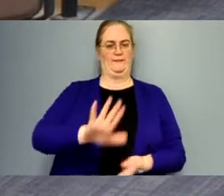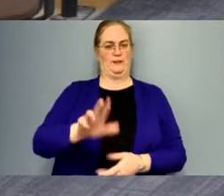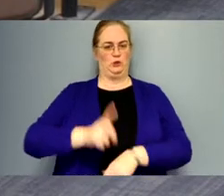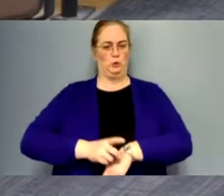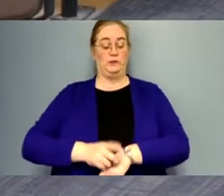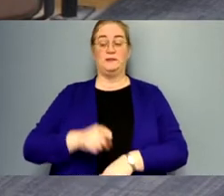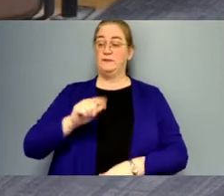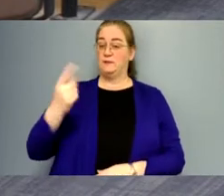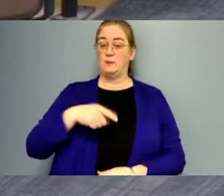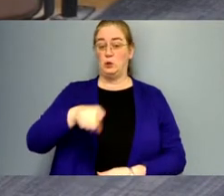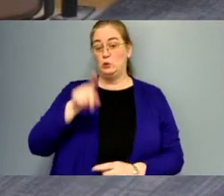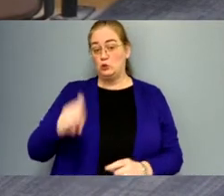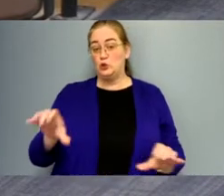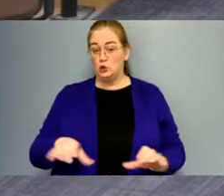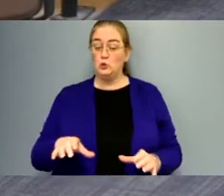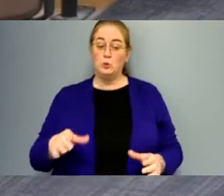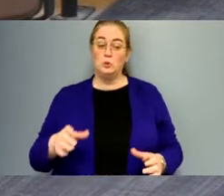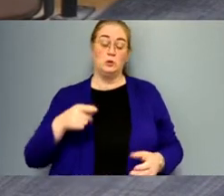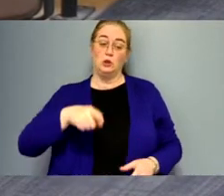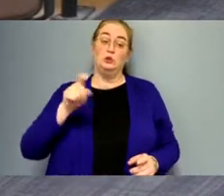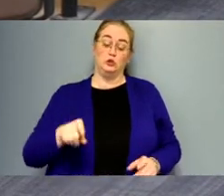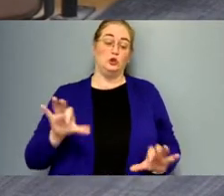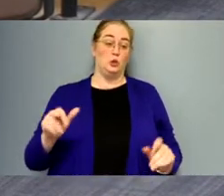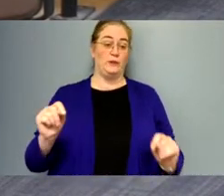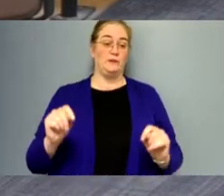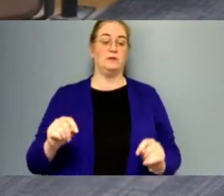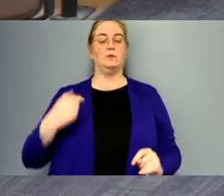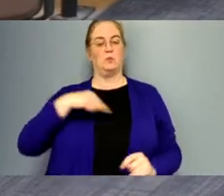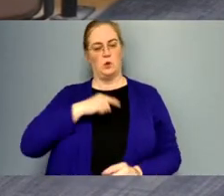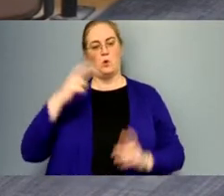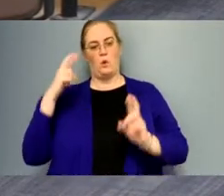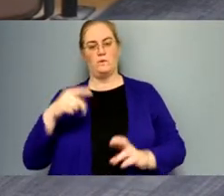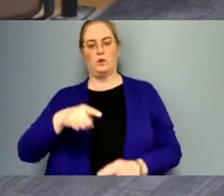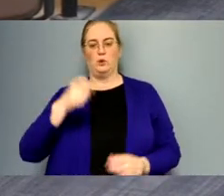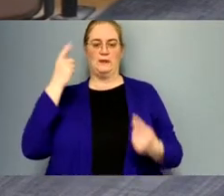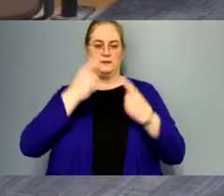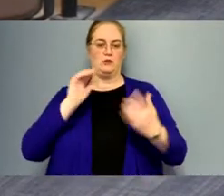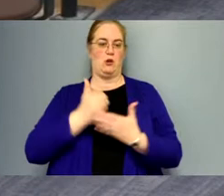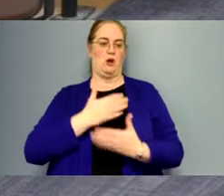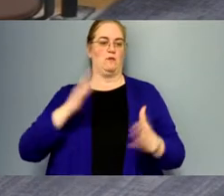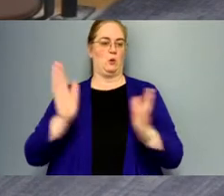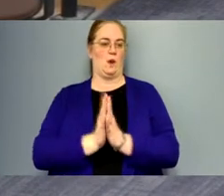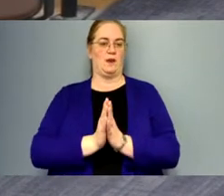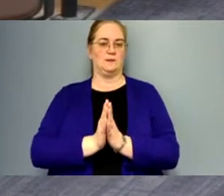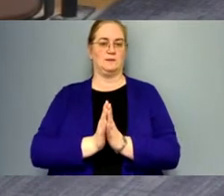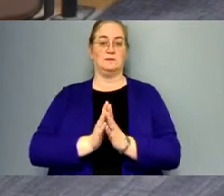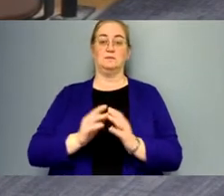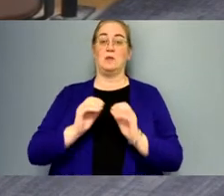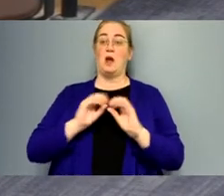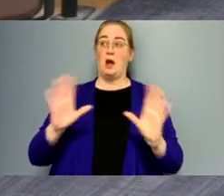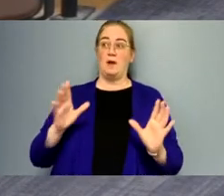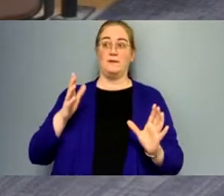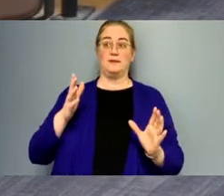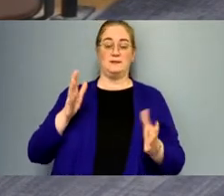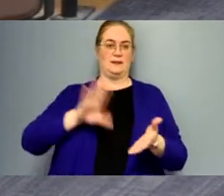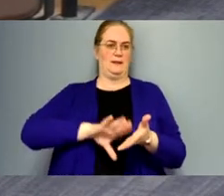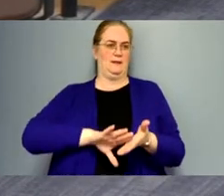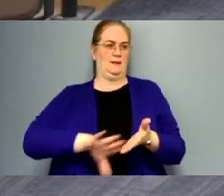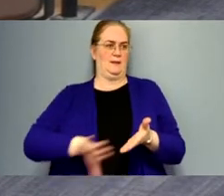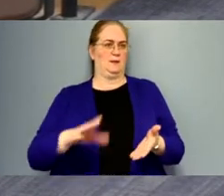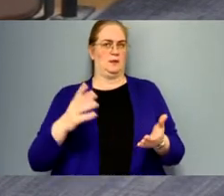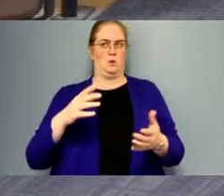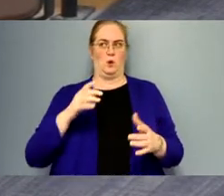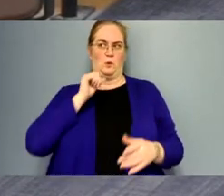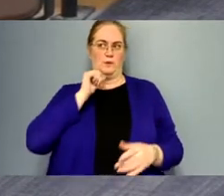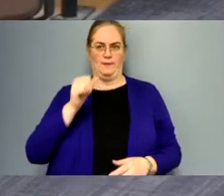this is something you should do you should you should do it we are hopeful you consider our request obviously letting someone go is no small